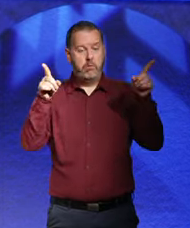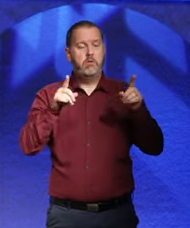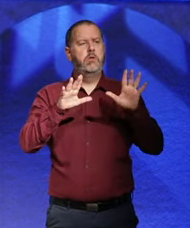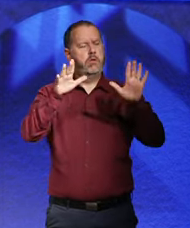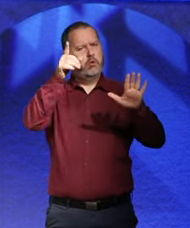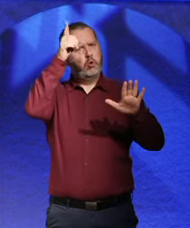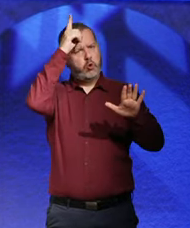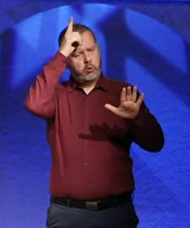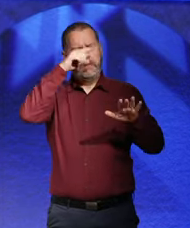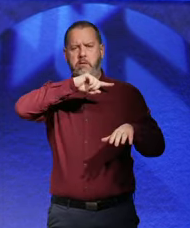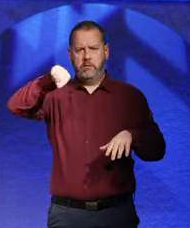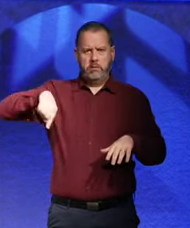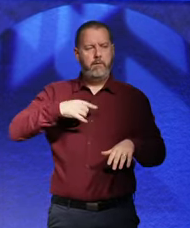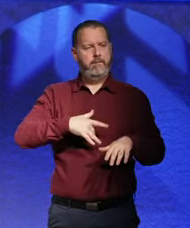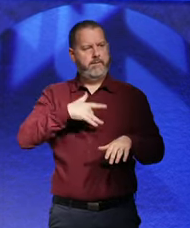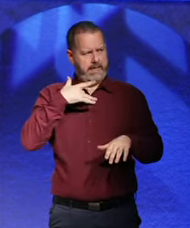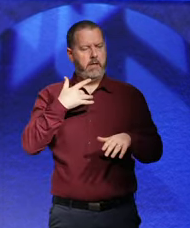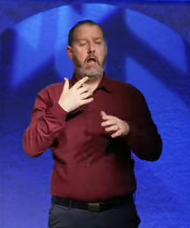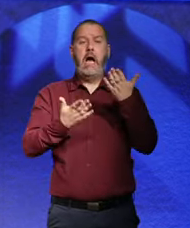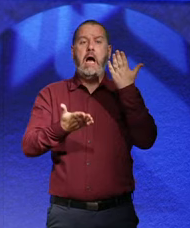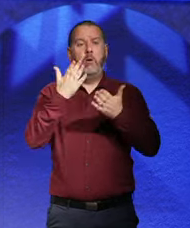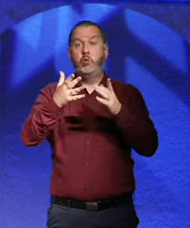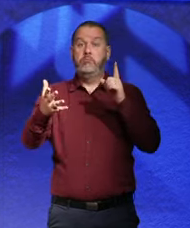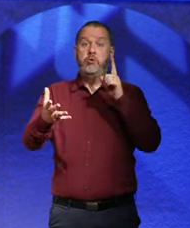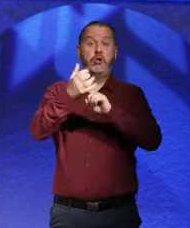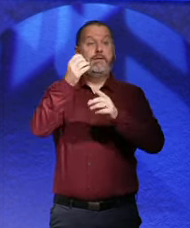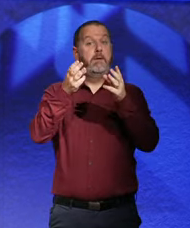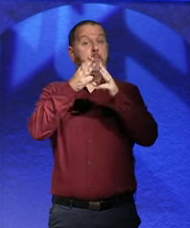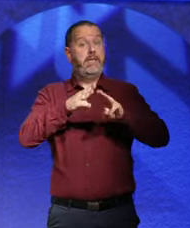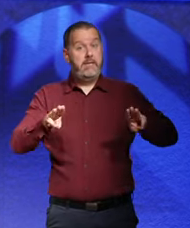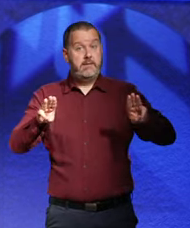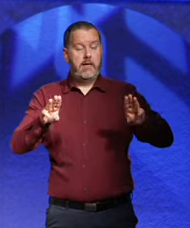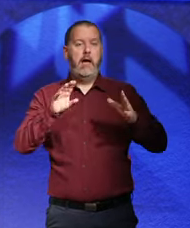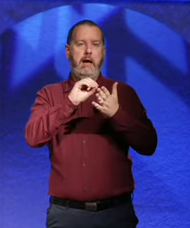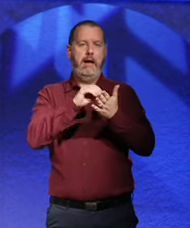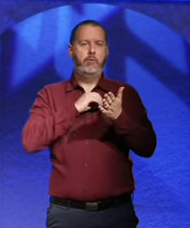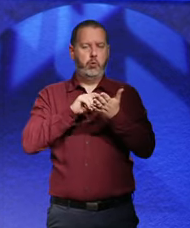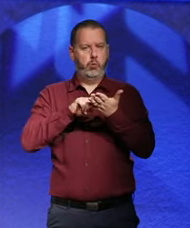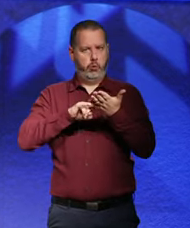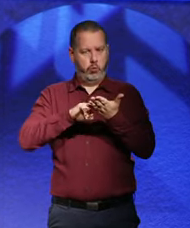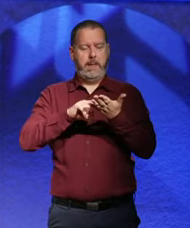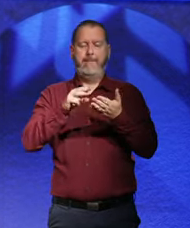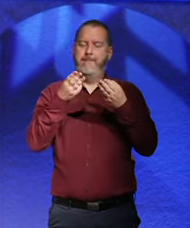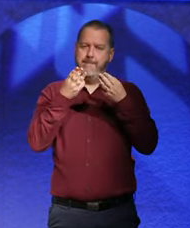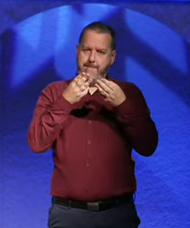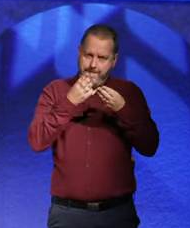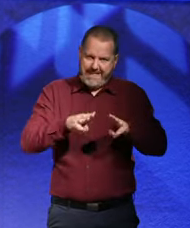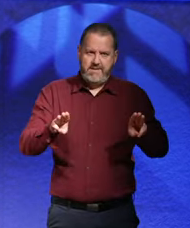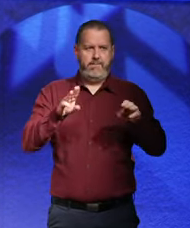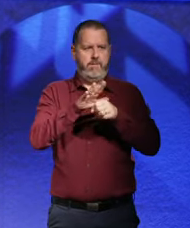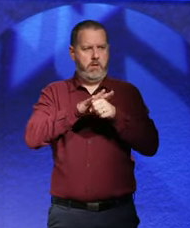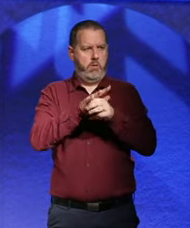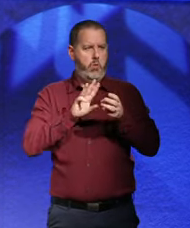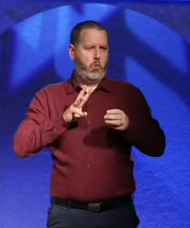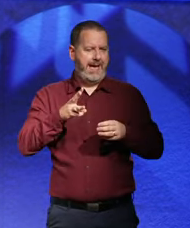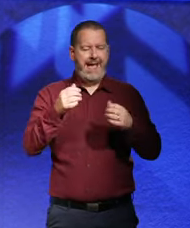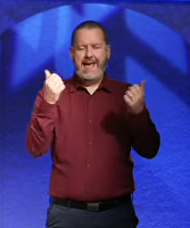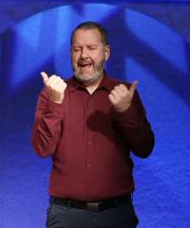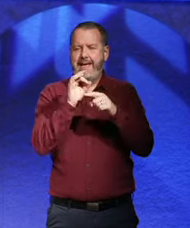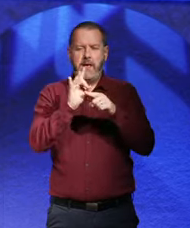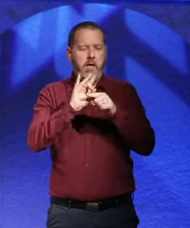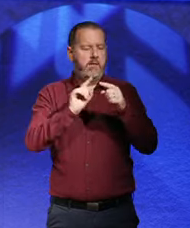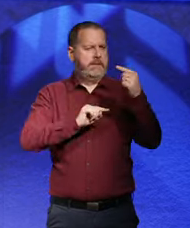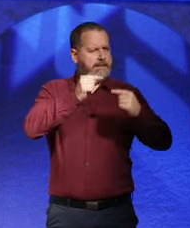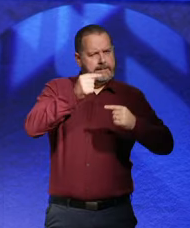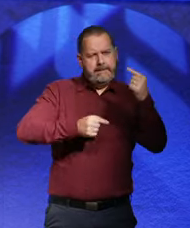point of all efforts for securing peace must be the extension of the methods for the peaceful solution of every kind of conflict between states.